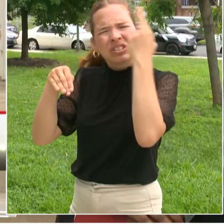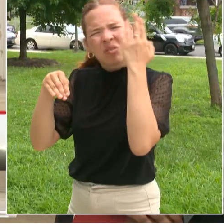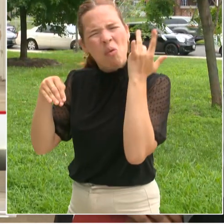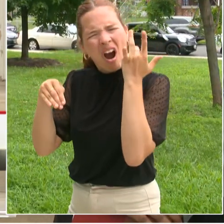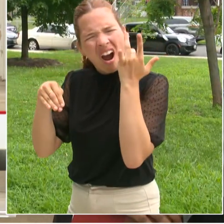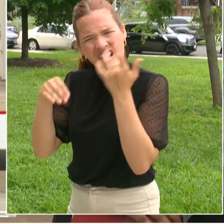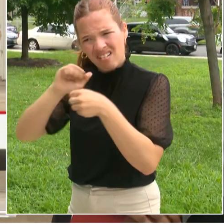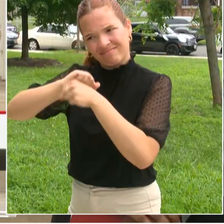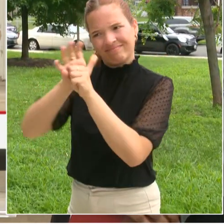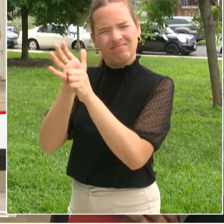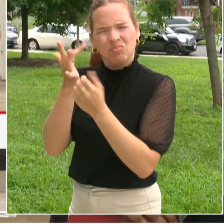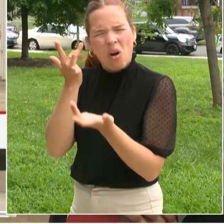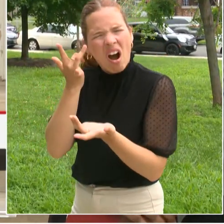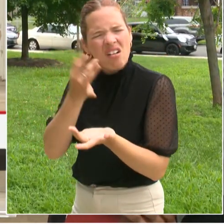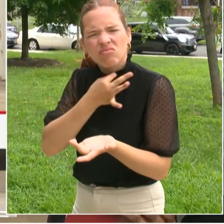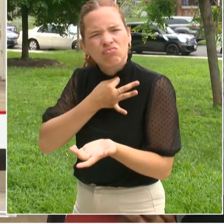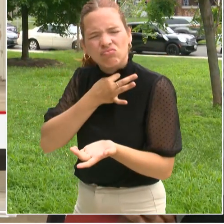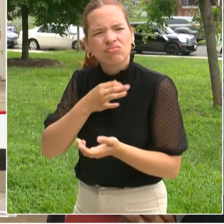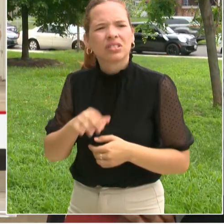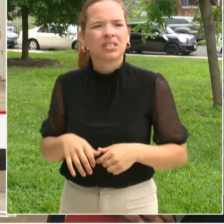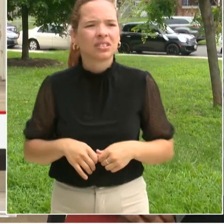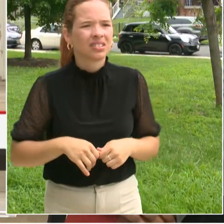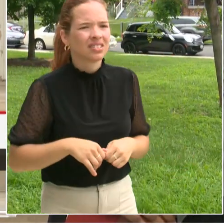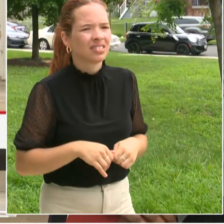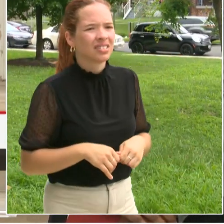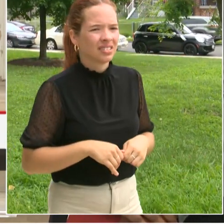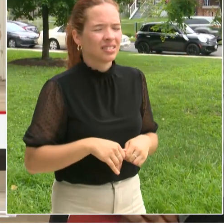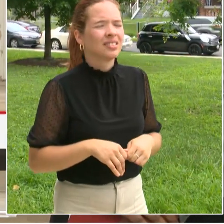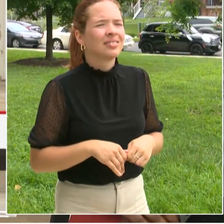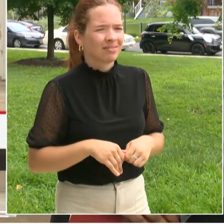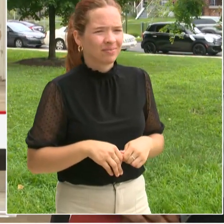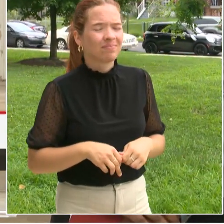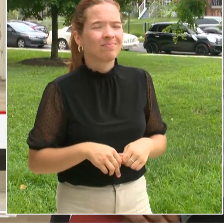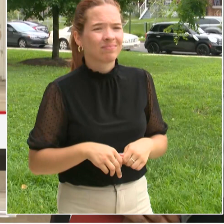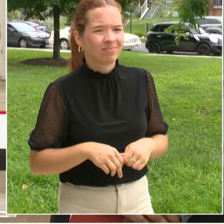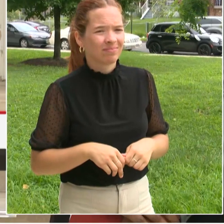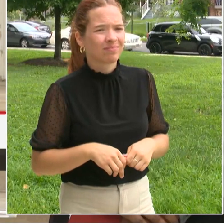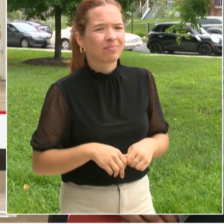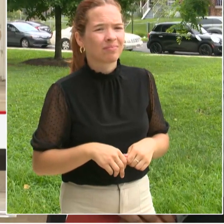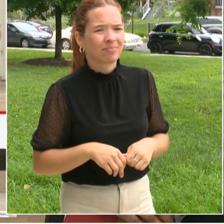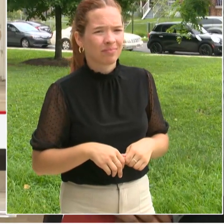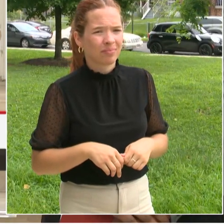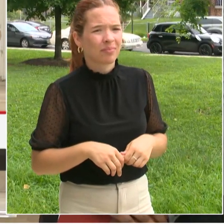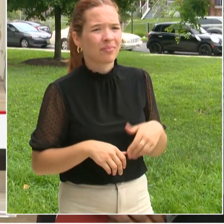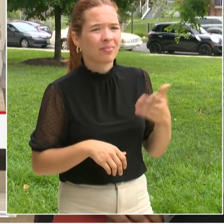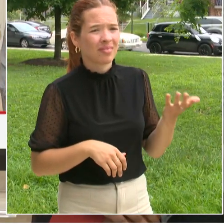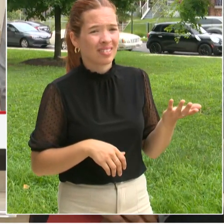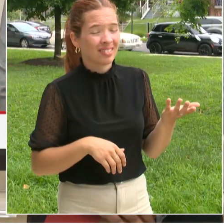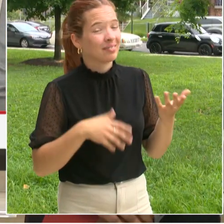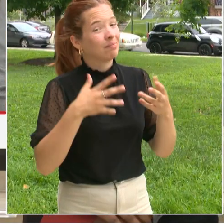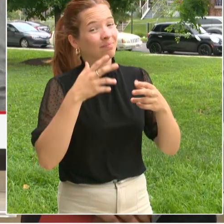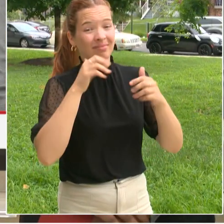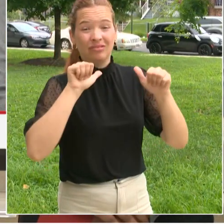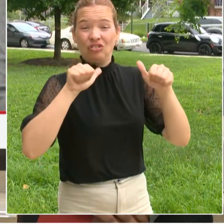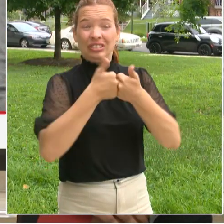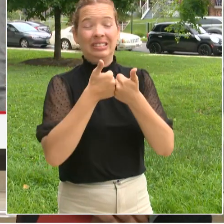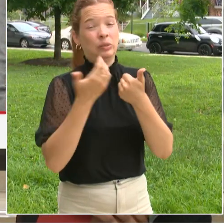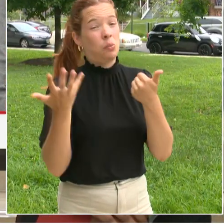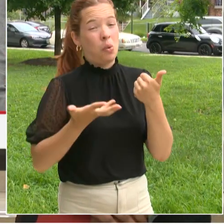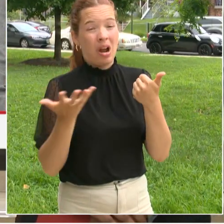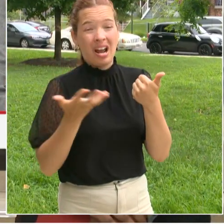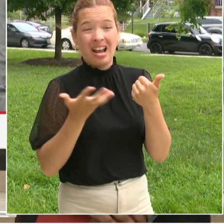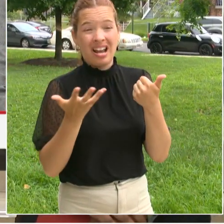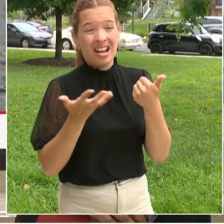Right yeah so I think the biggest thing is clear like clearing up the compliance definition and making it kind of simpler. So it means that